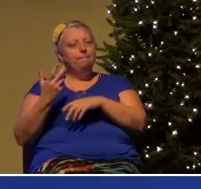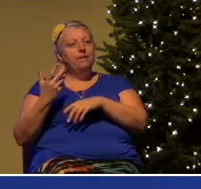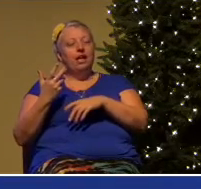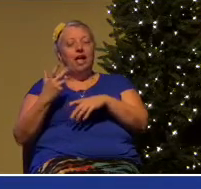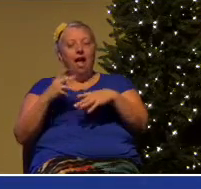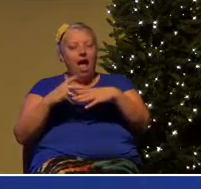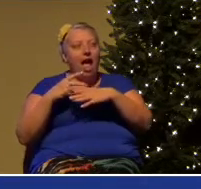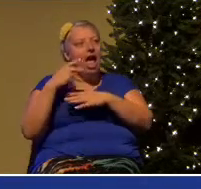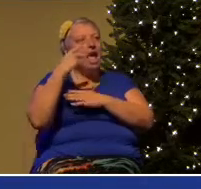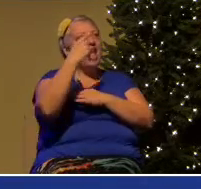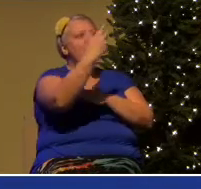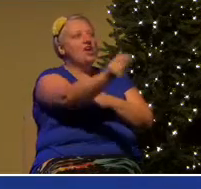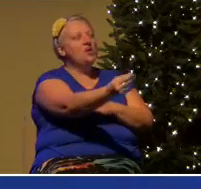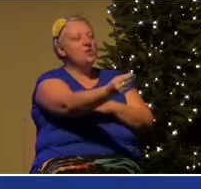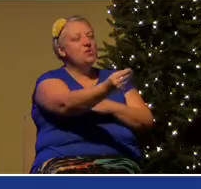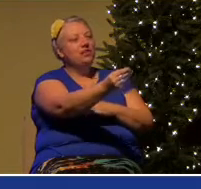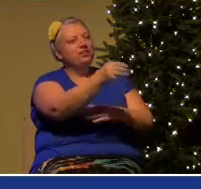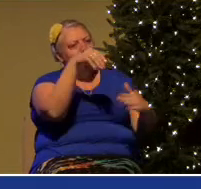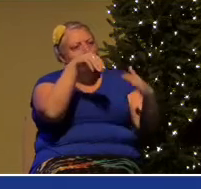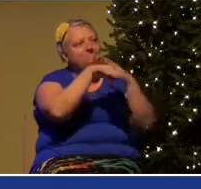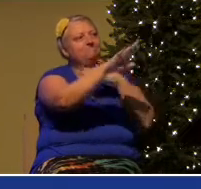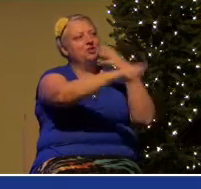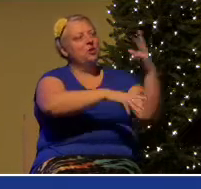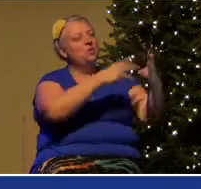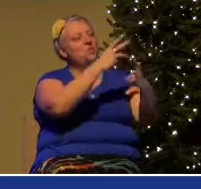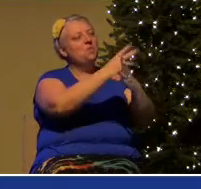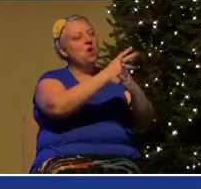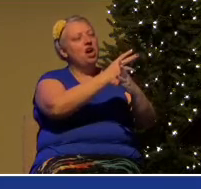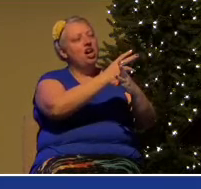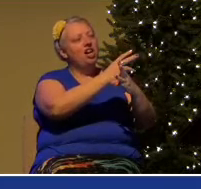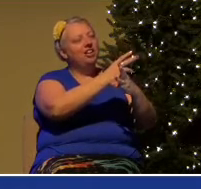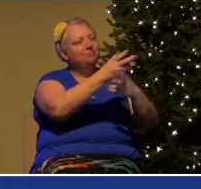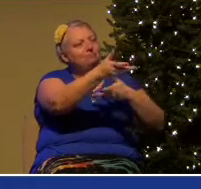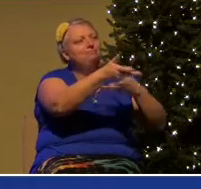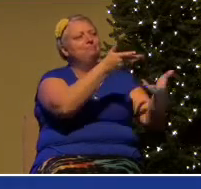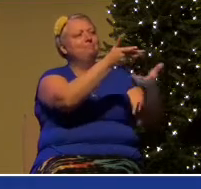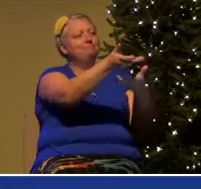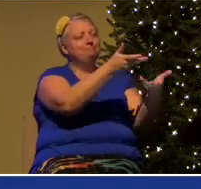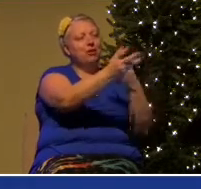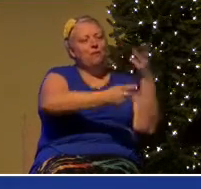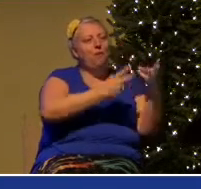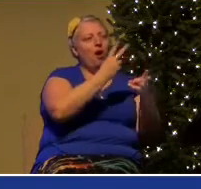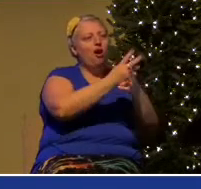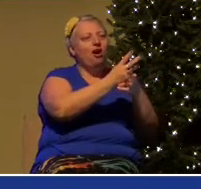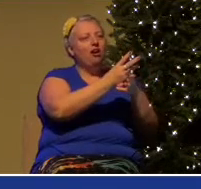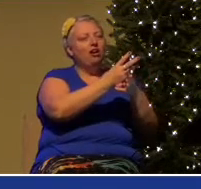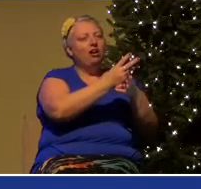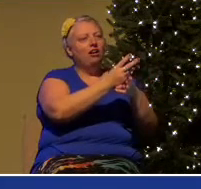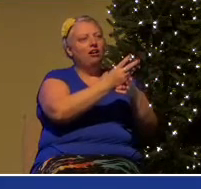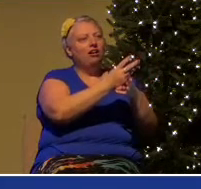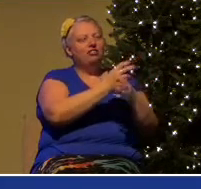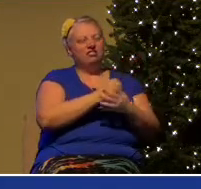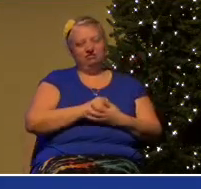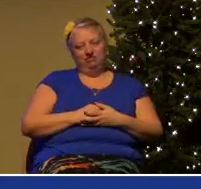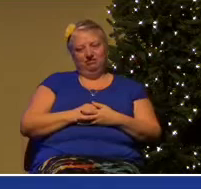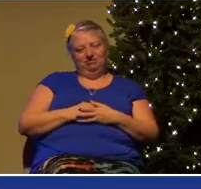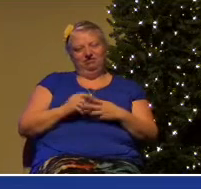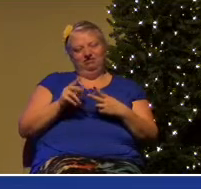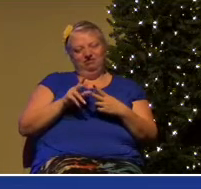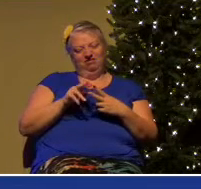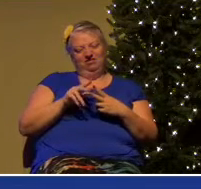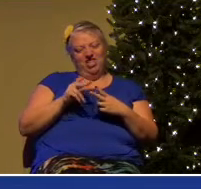and step out into the world to reach the world. Now you can see how those two conflict,